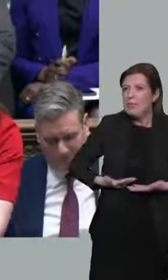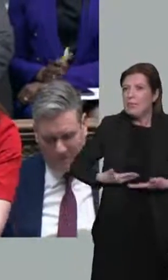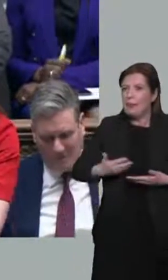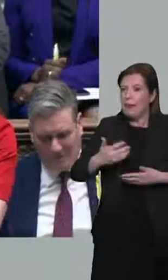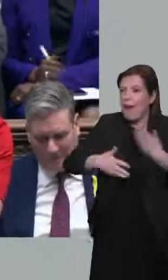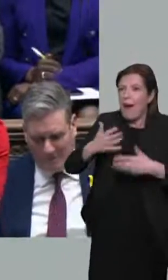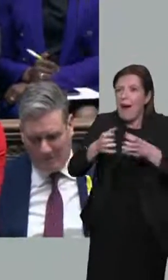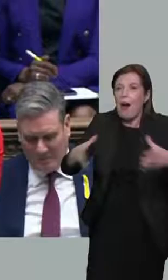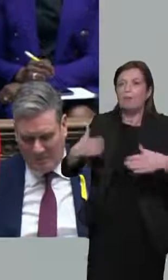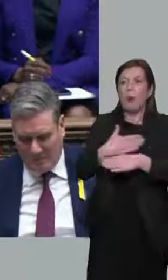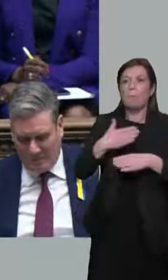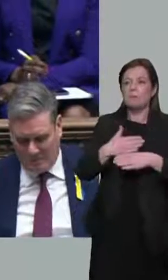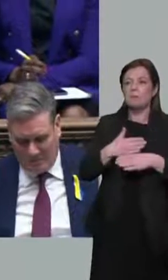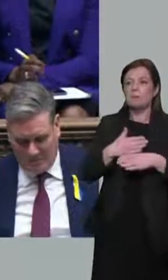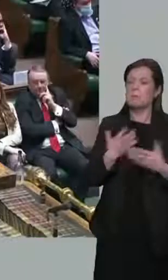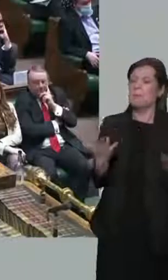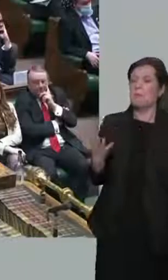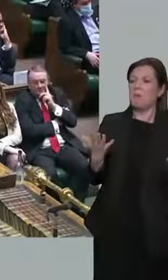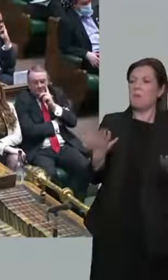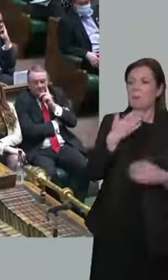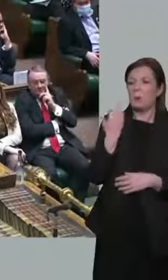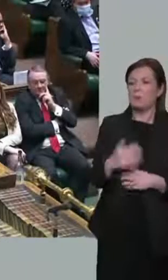jobs. But he didn't.